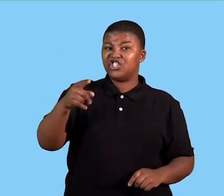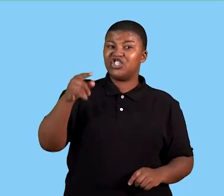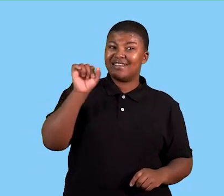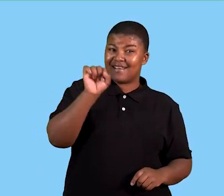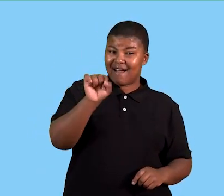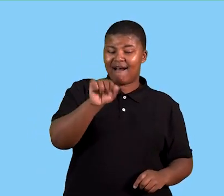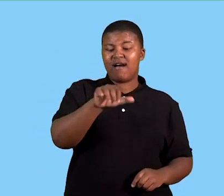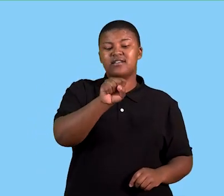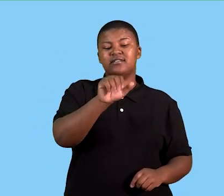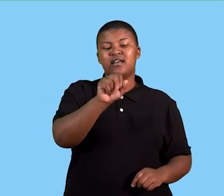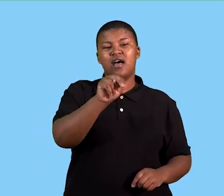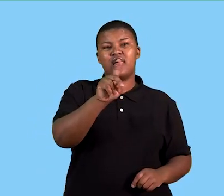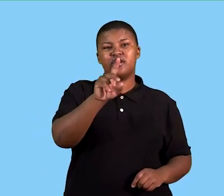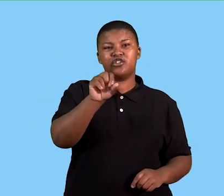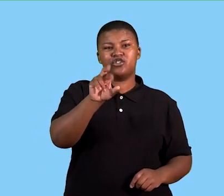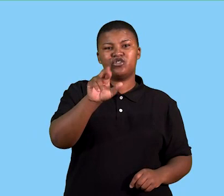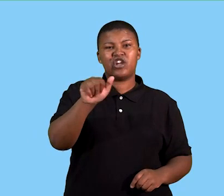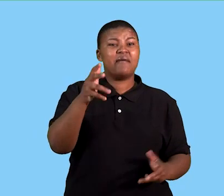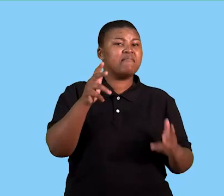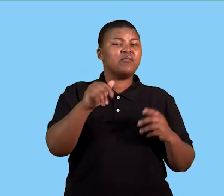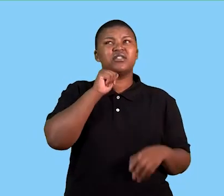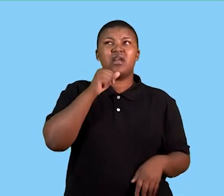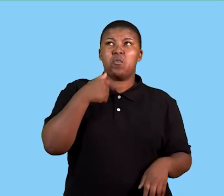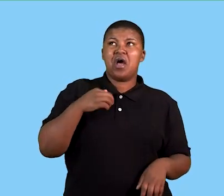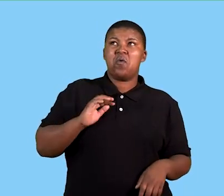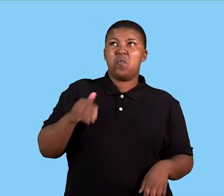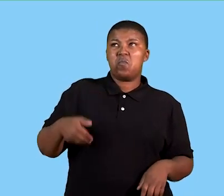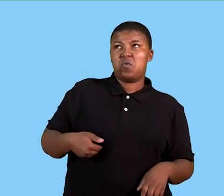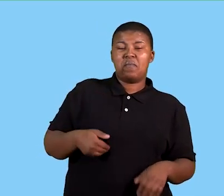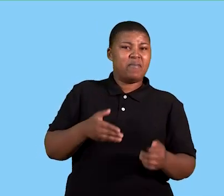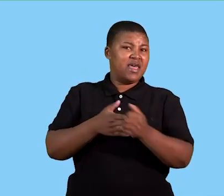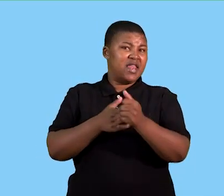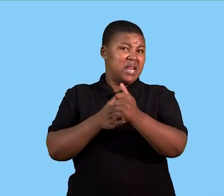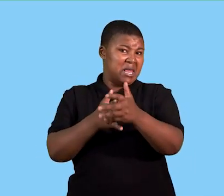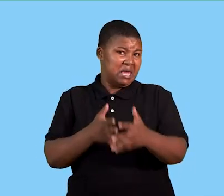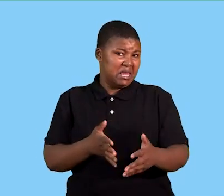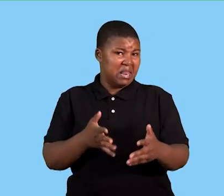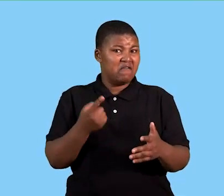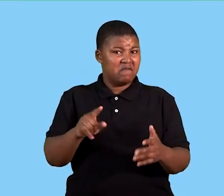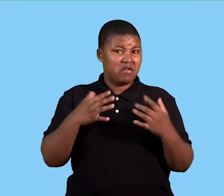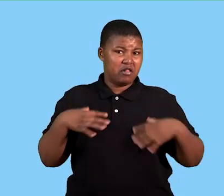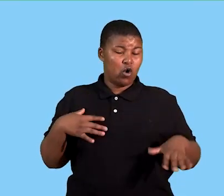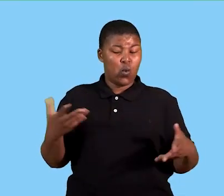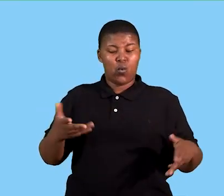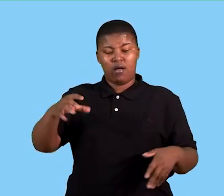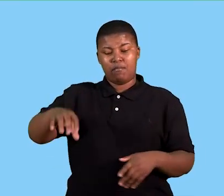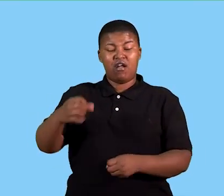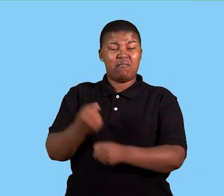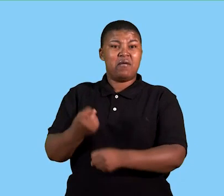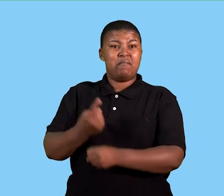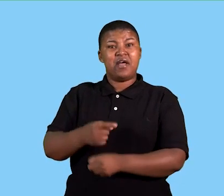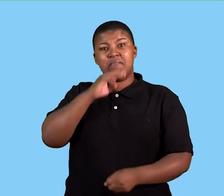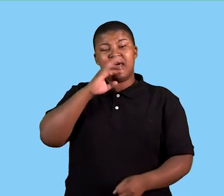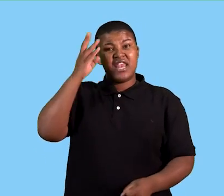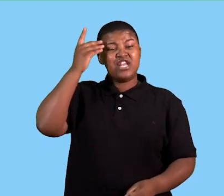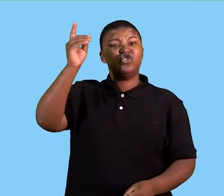will be something like, she wants to be the leading female clothing brand in Gauteng. So that's her dream for